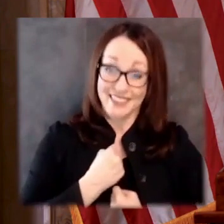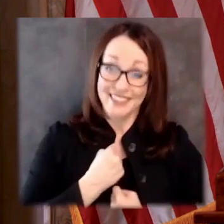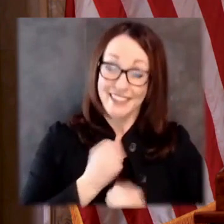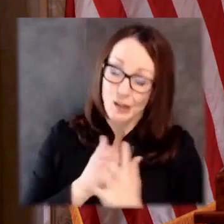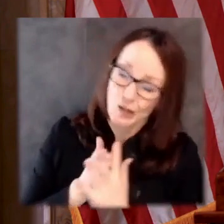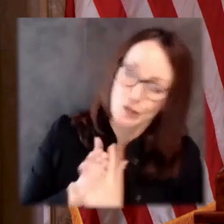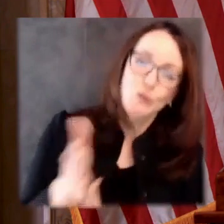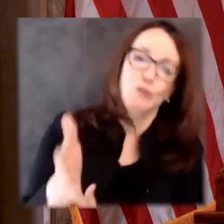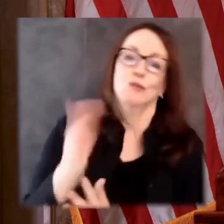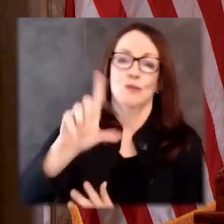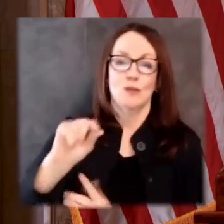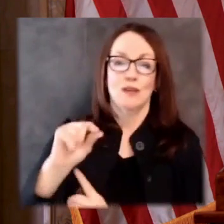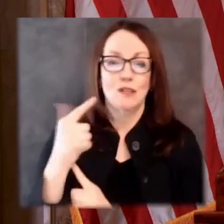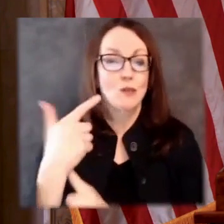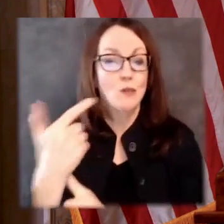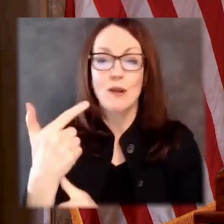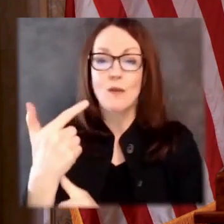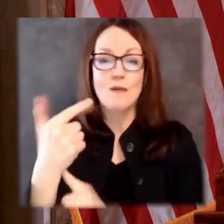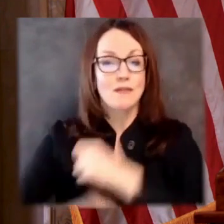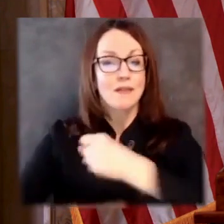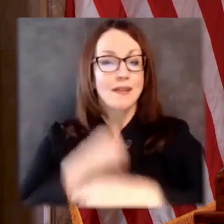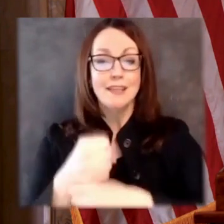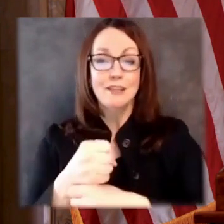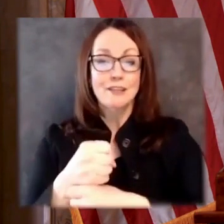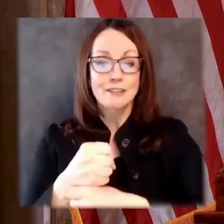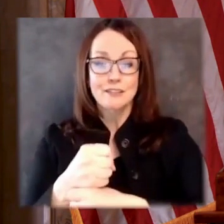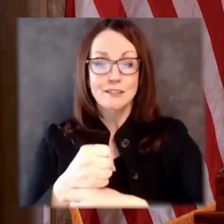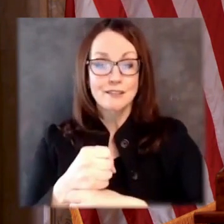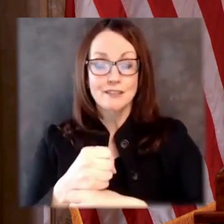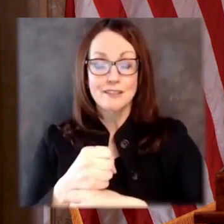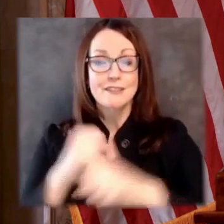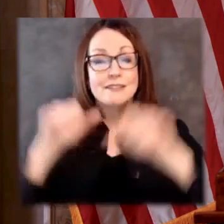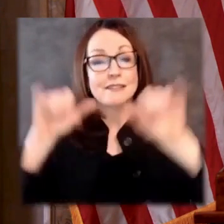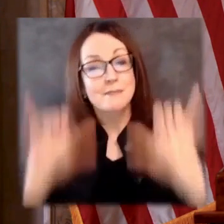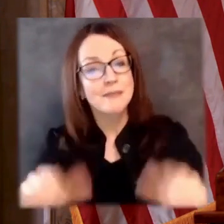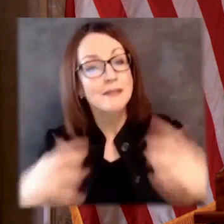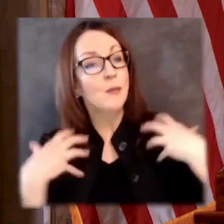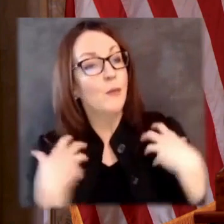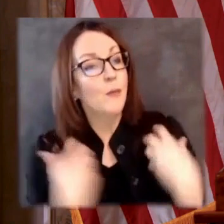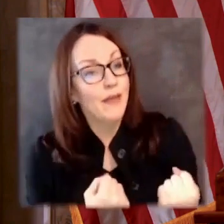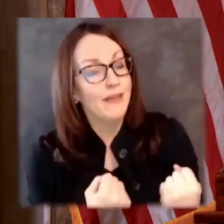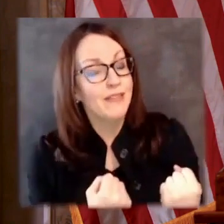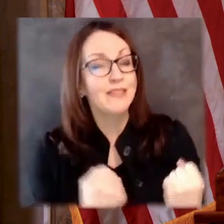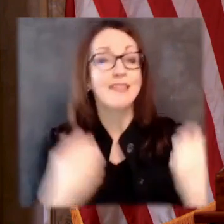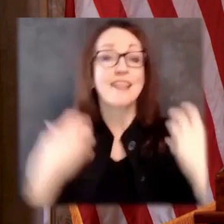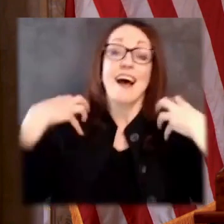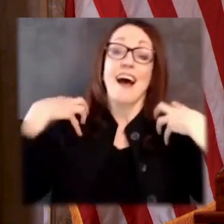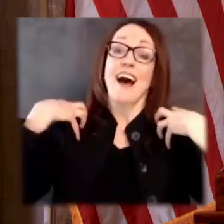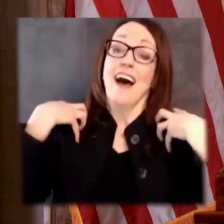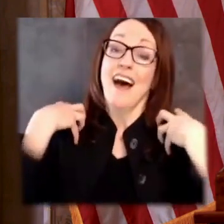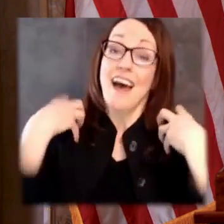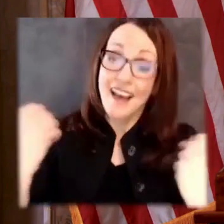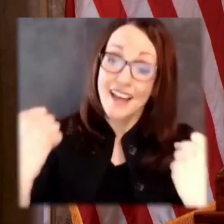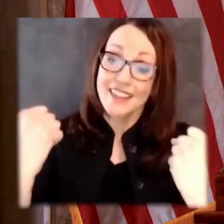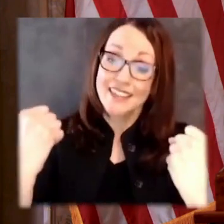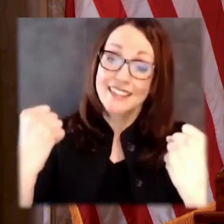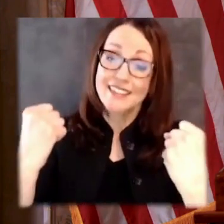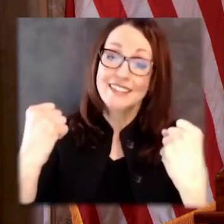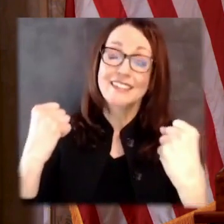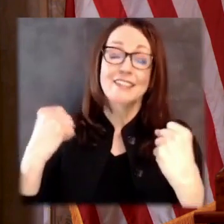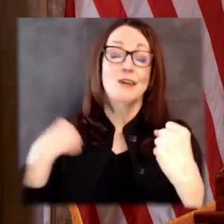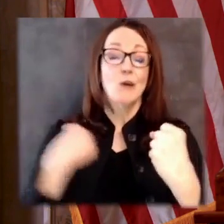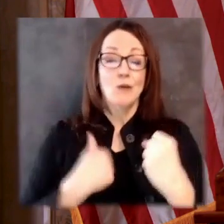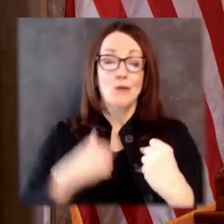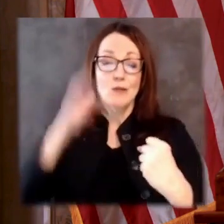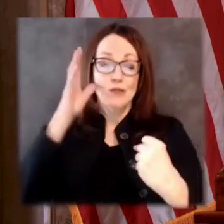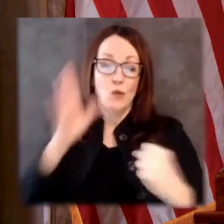Be well, be healthy, and stay safe. Let's get to work. Let's move forward together. Thank you,